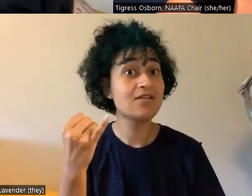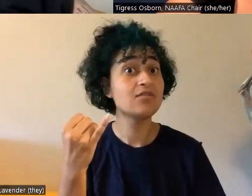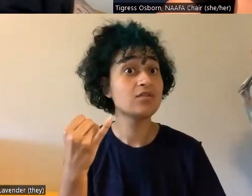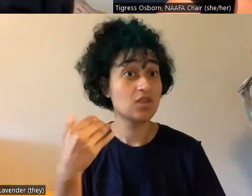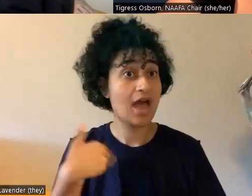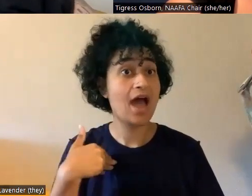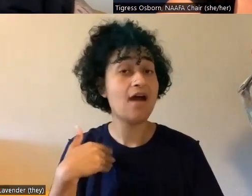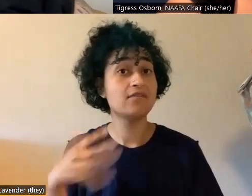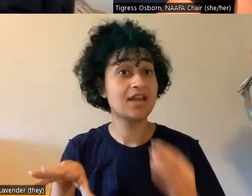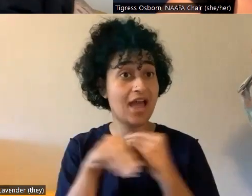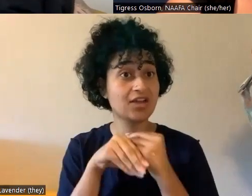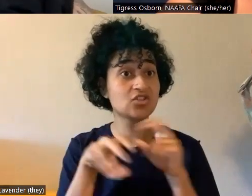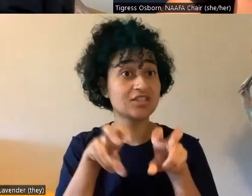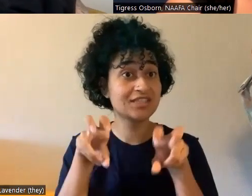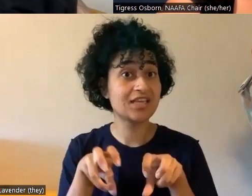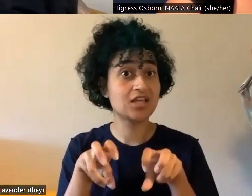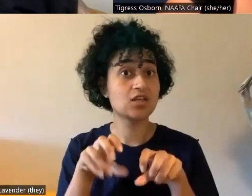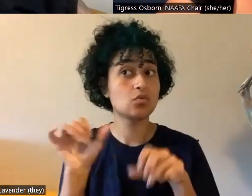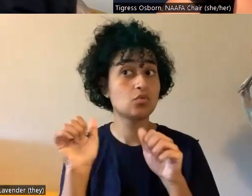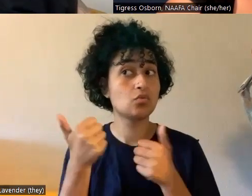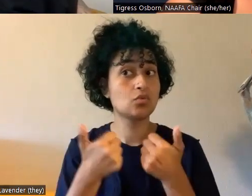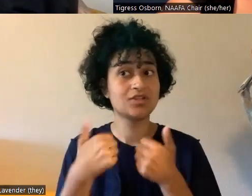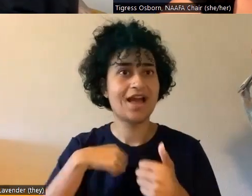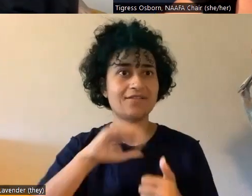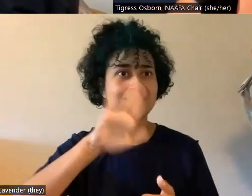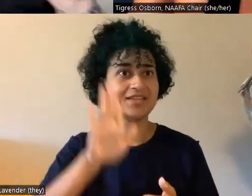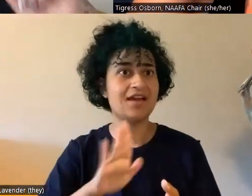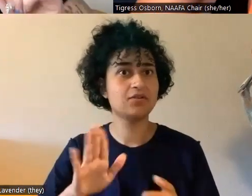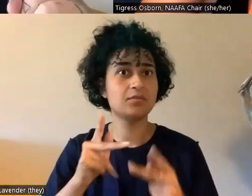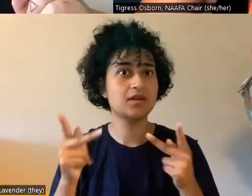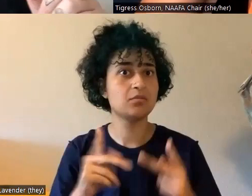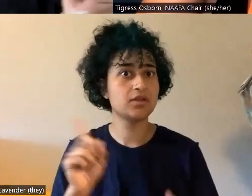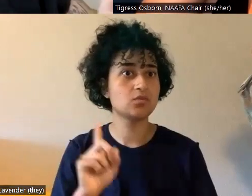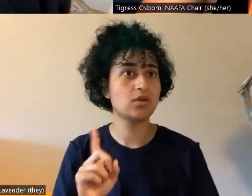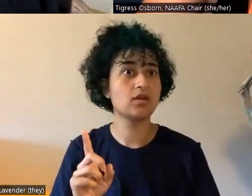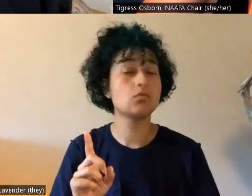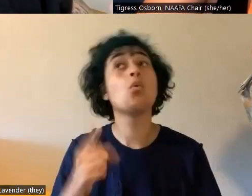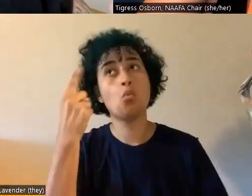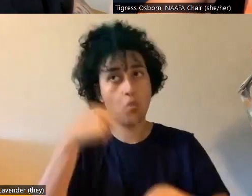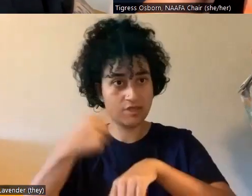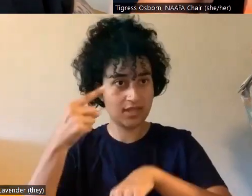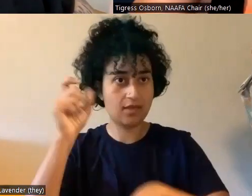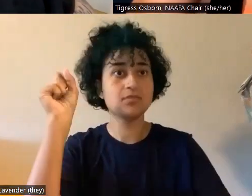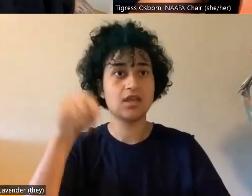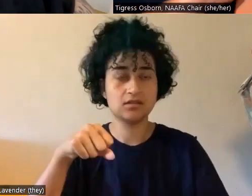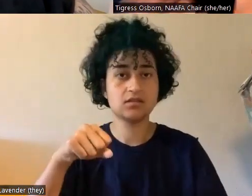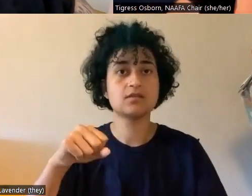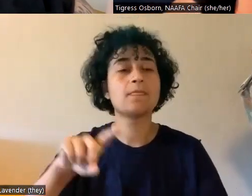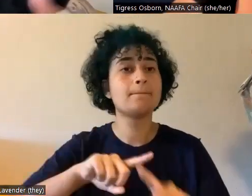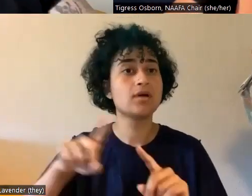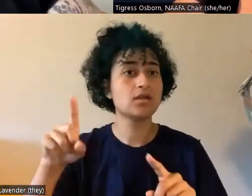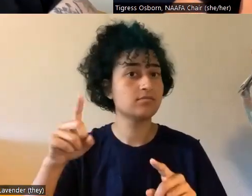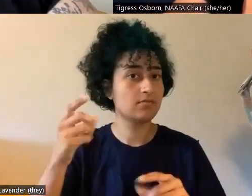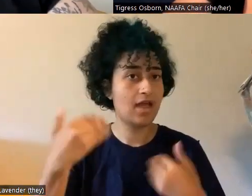seat on the flight, which I have never been in a situation where there hasn't been, but one time they will